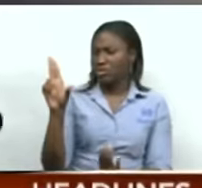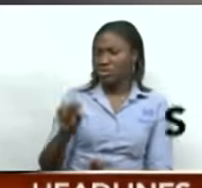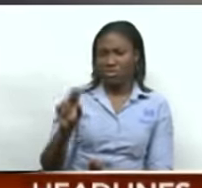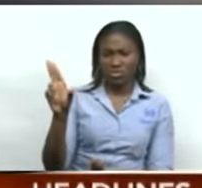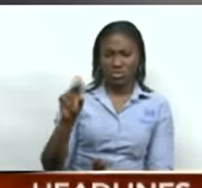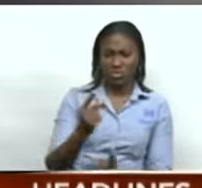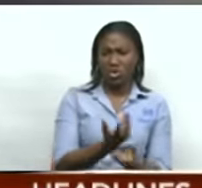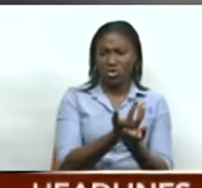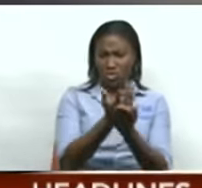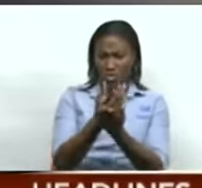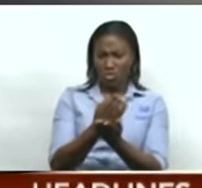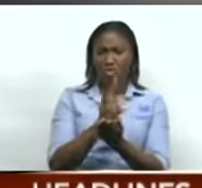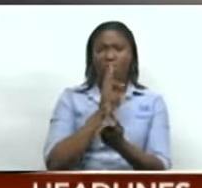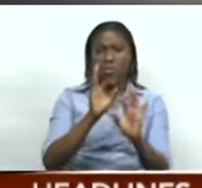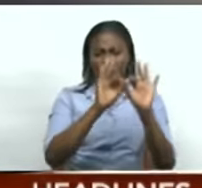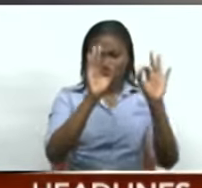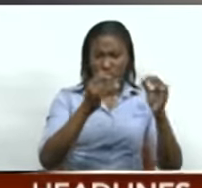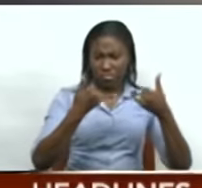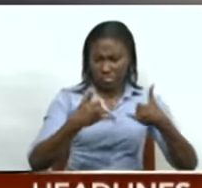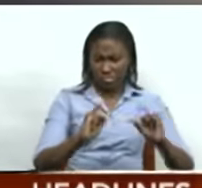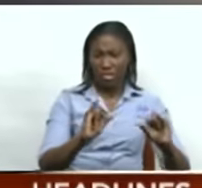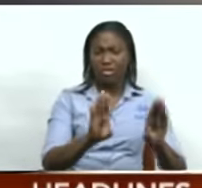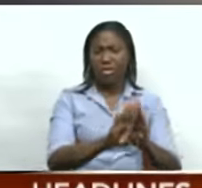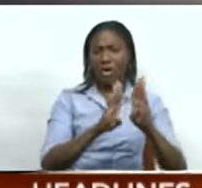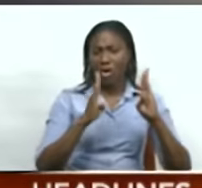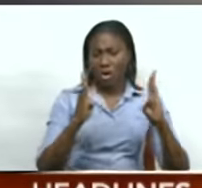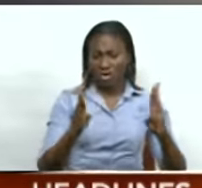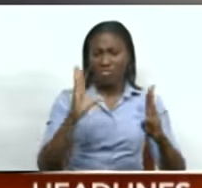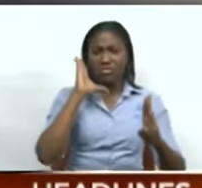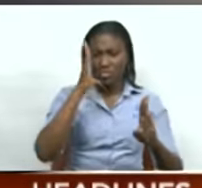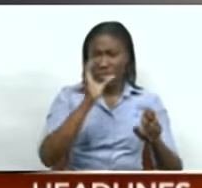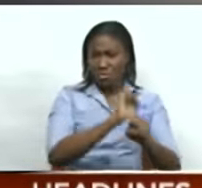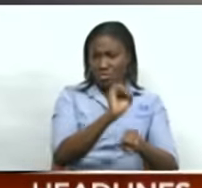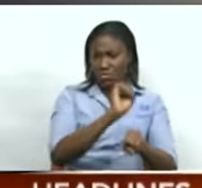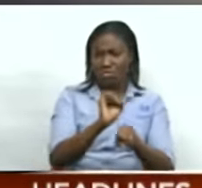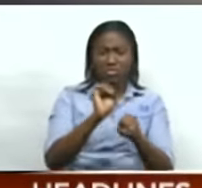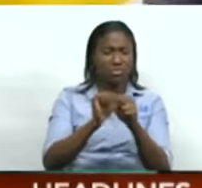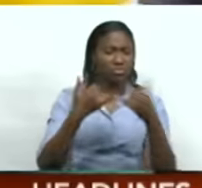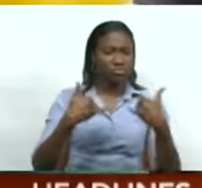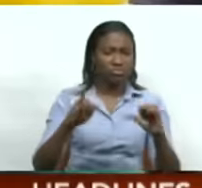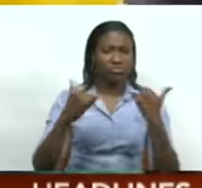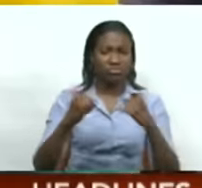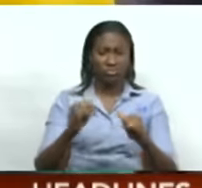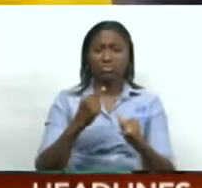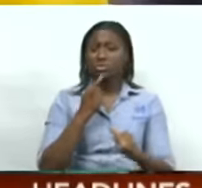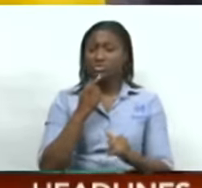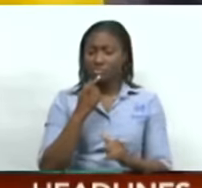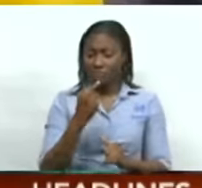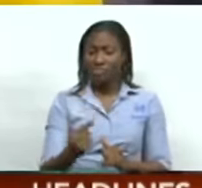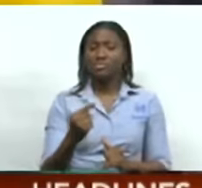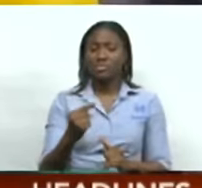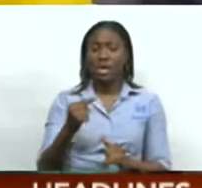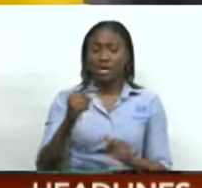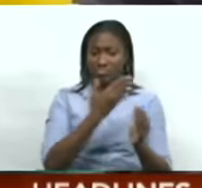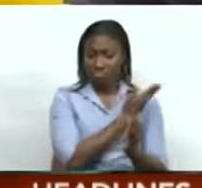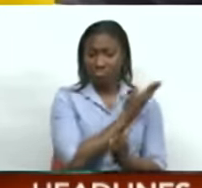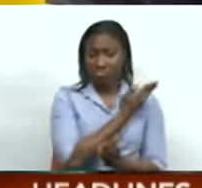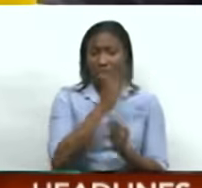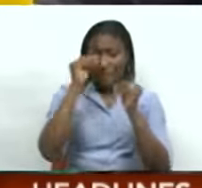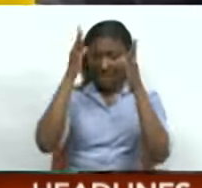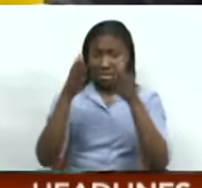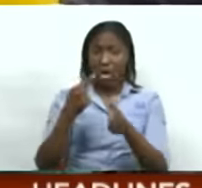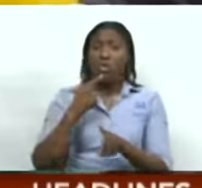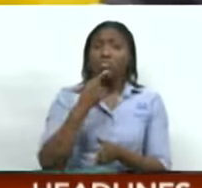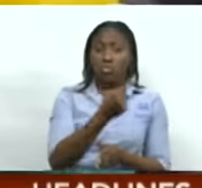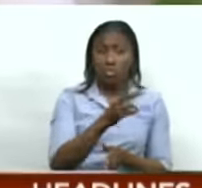In a release today, the desalination company said it will actually be doing the opposite. De Salka said it was instructed by Public Utilities Minister Marvin